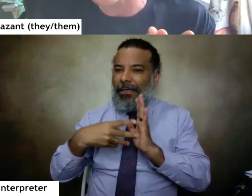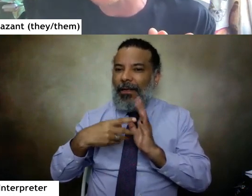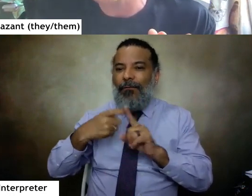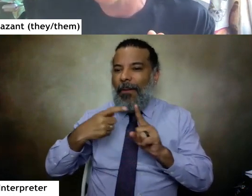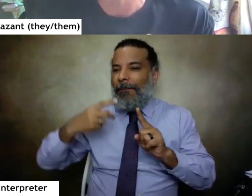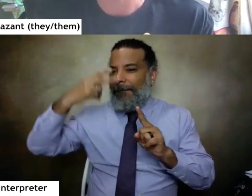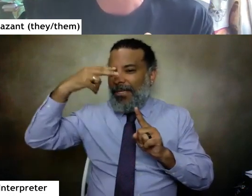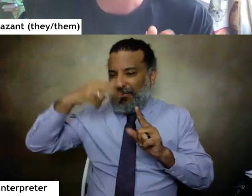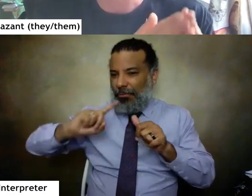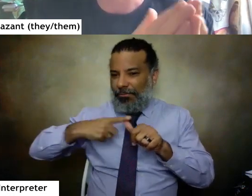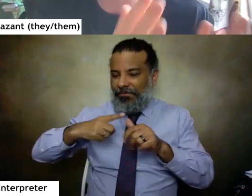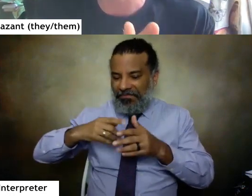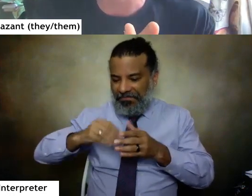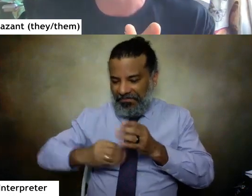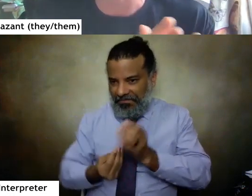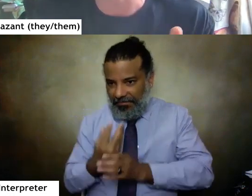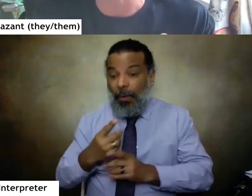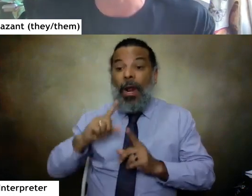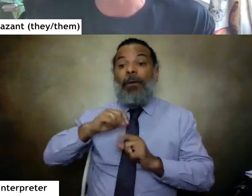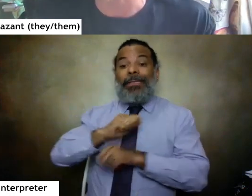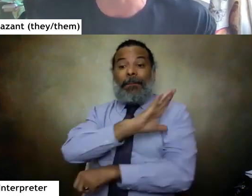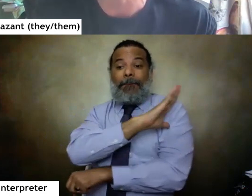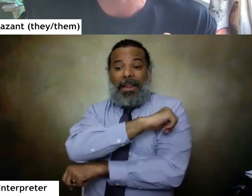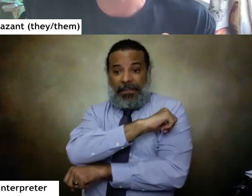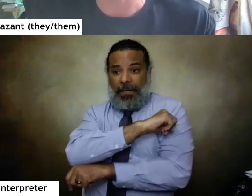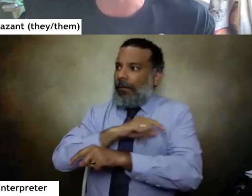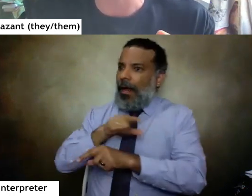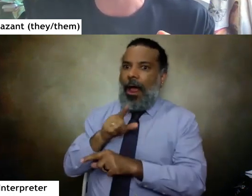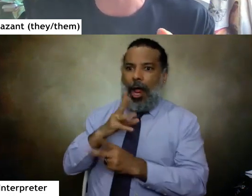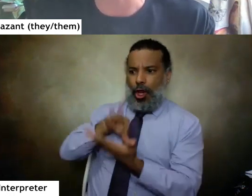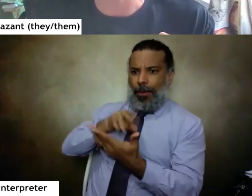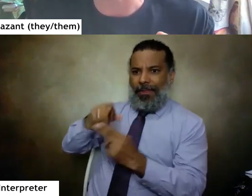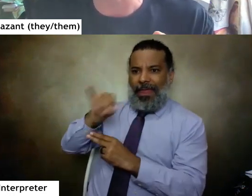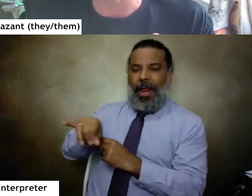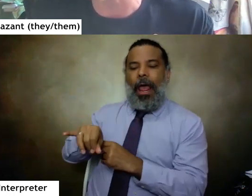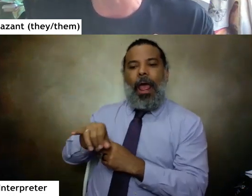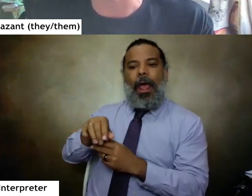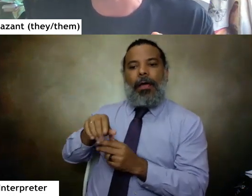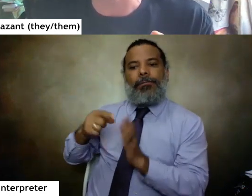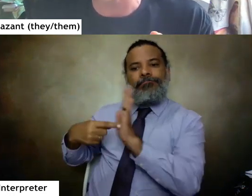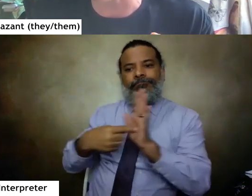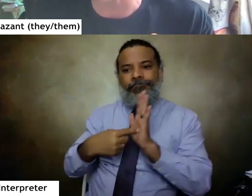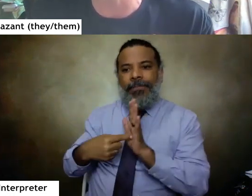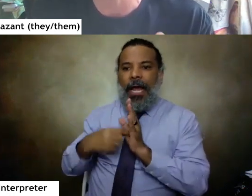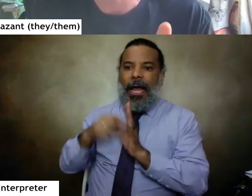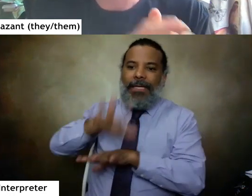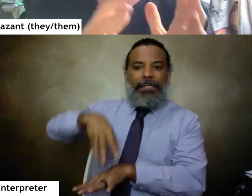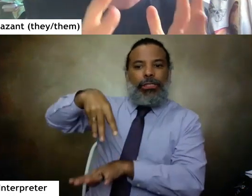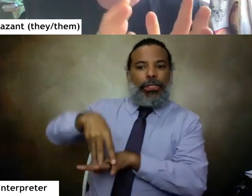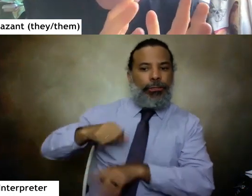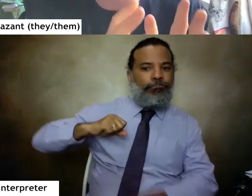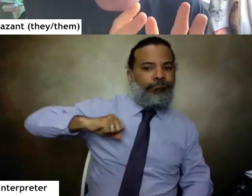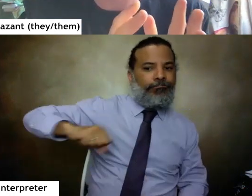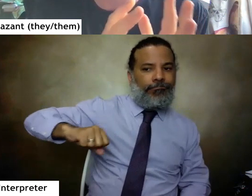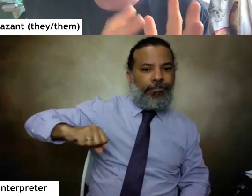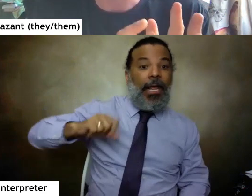Mexico. And when I was in Palestine, I learned about it as a symbol of indigenous resilience and resistance. The